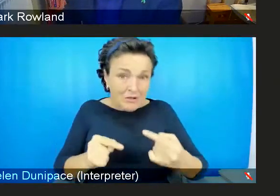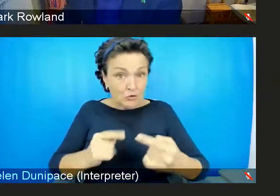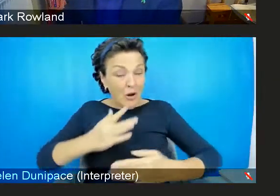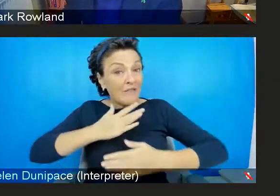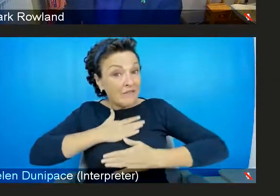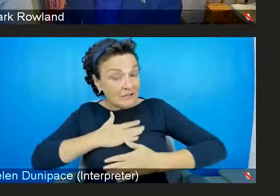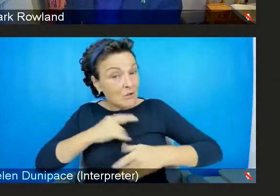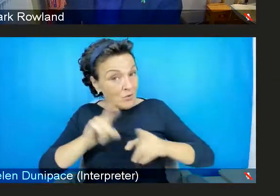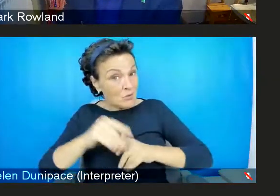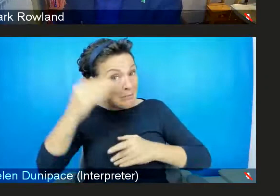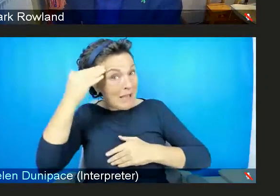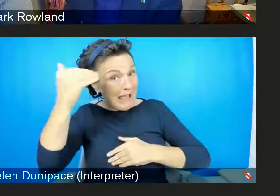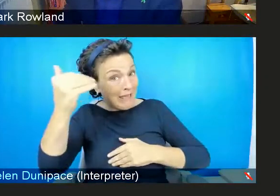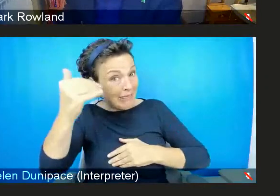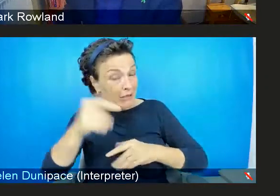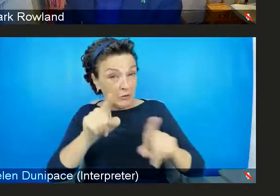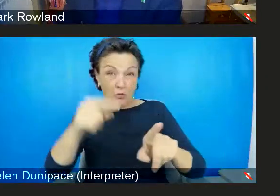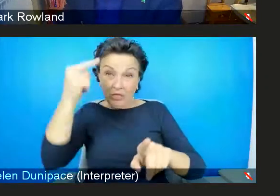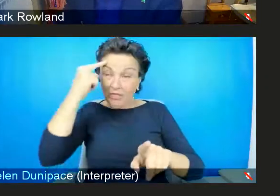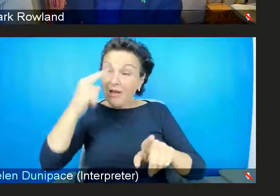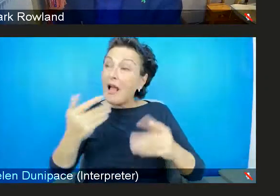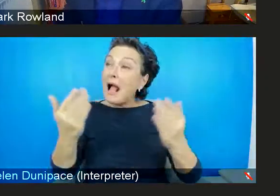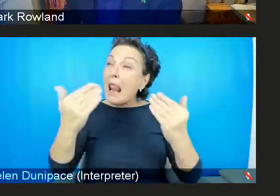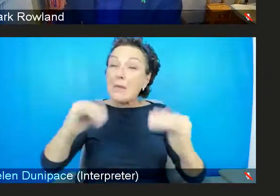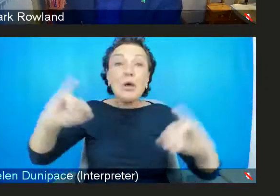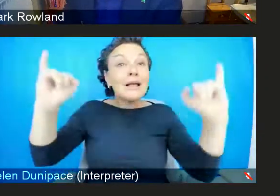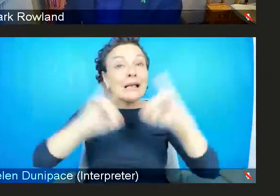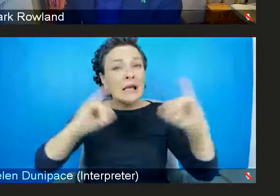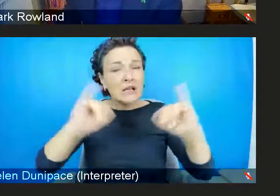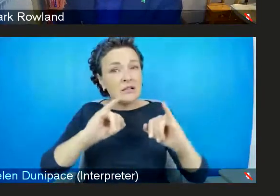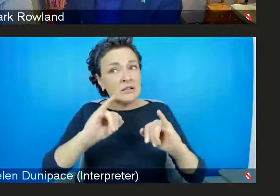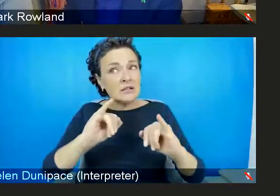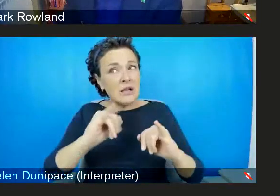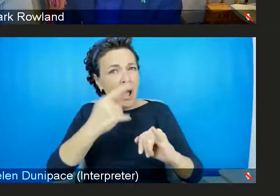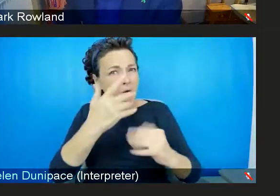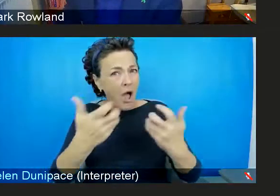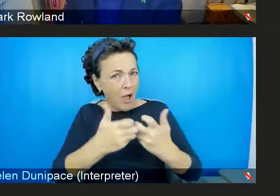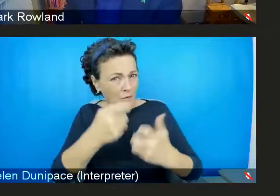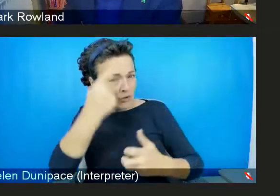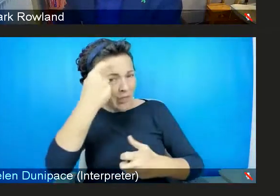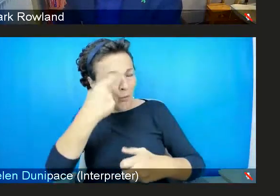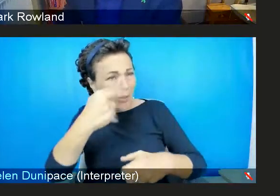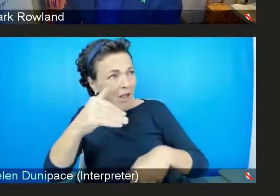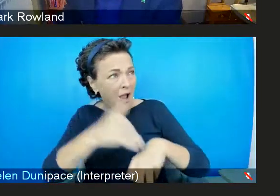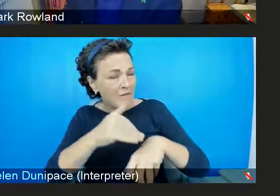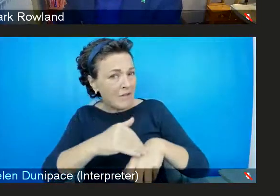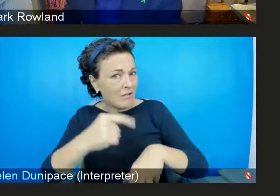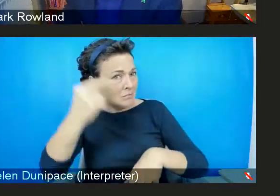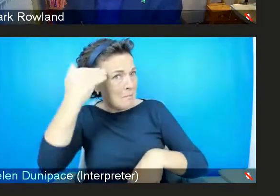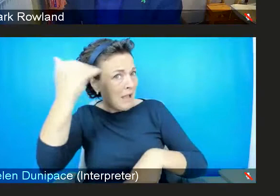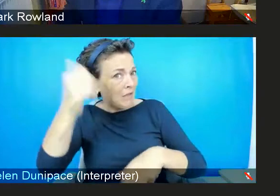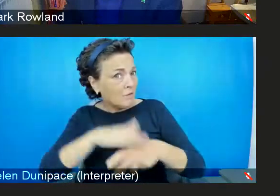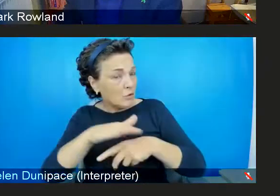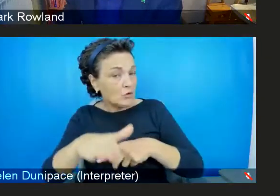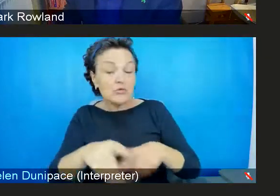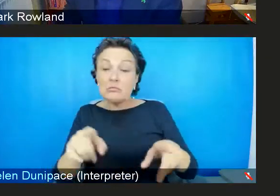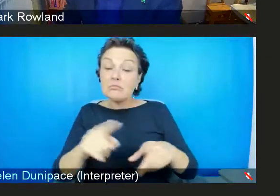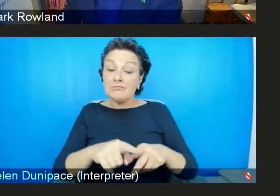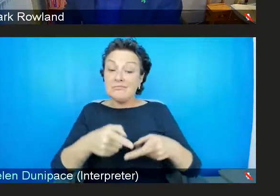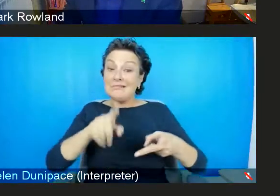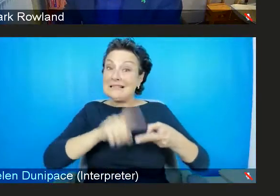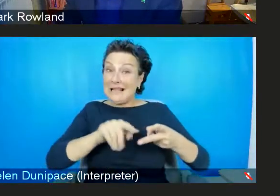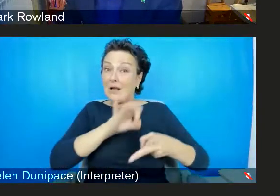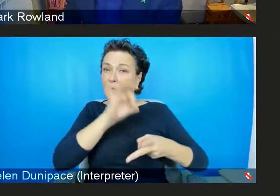climate chaos will bring for mental health? And Graham's asking a similar vein, what plans are in place to tackle eco